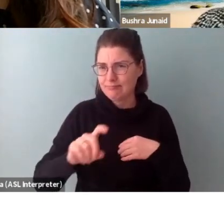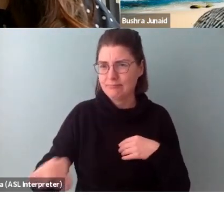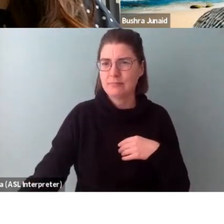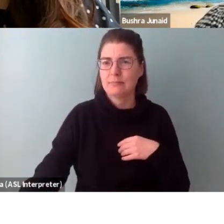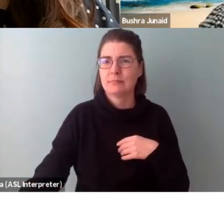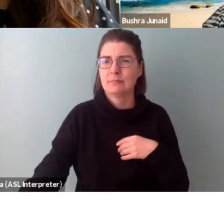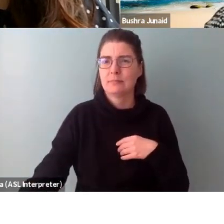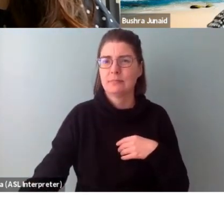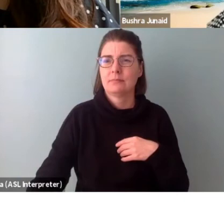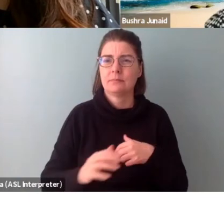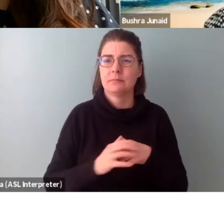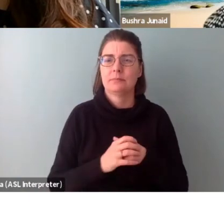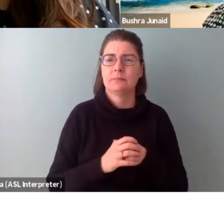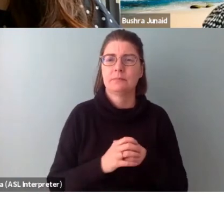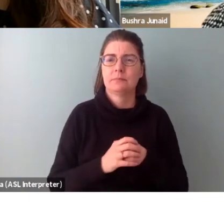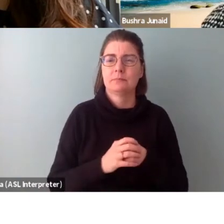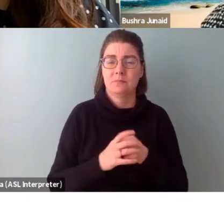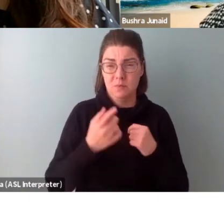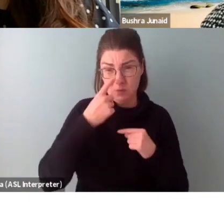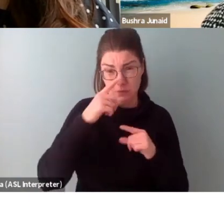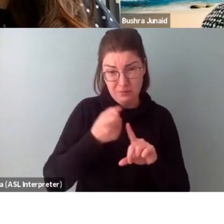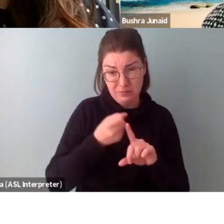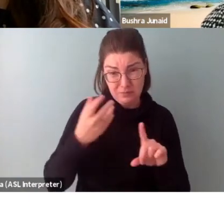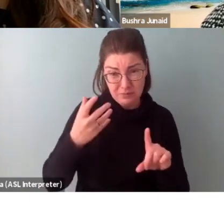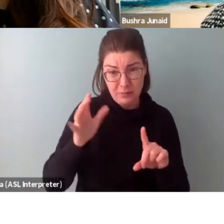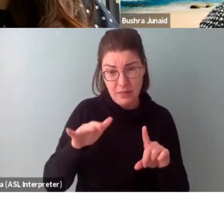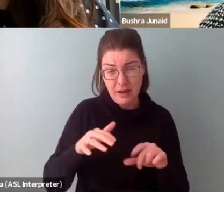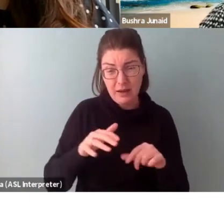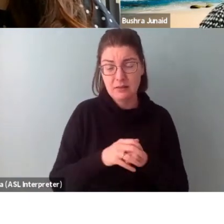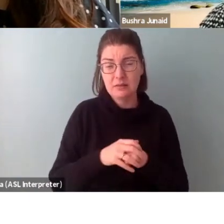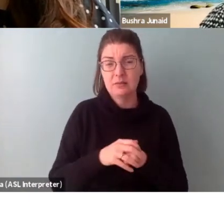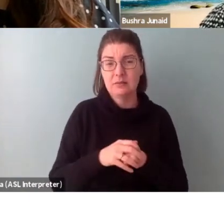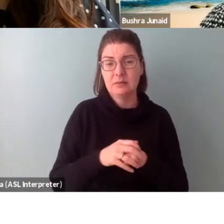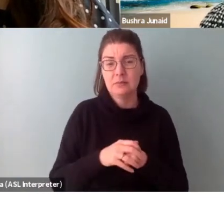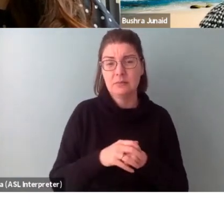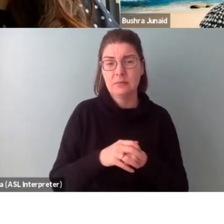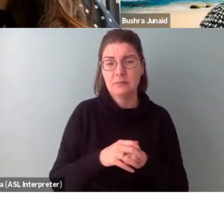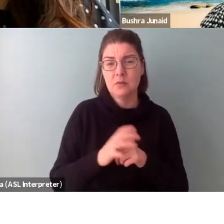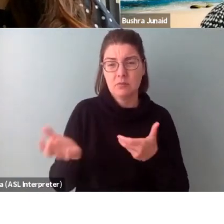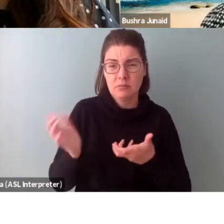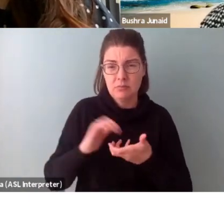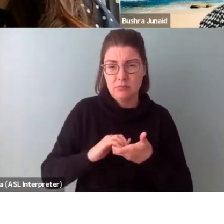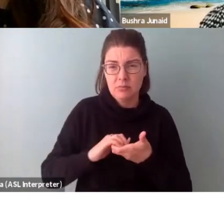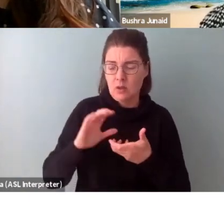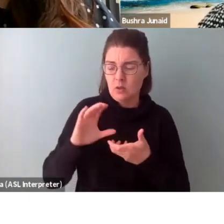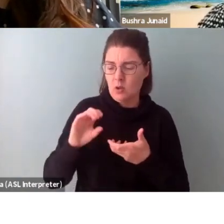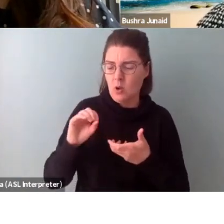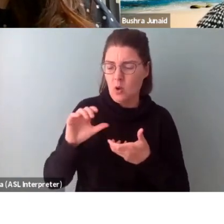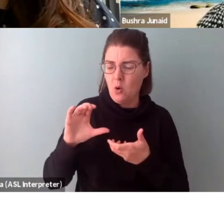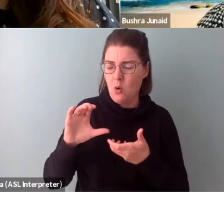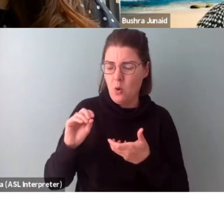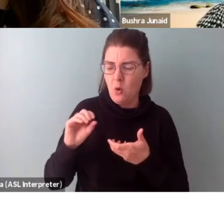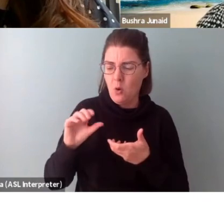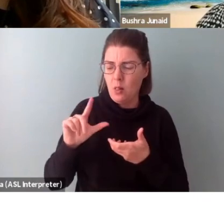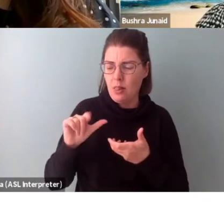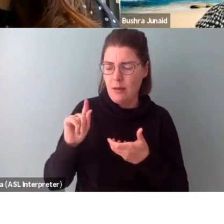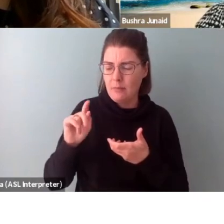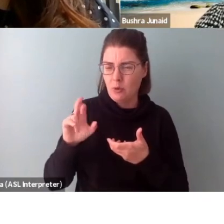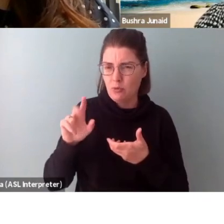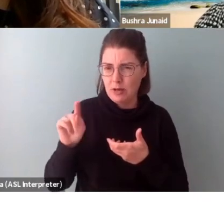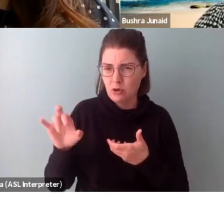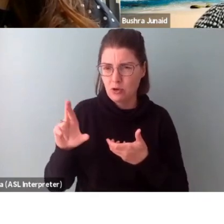So, yeah, can you go over a bit more detail about what collaborators? Yeah, so they might be just